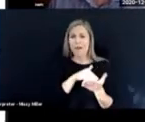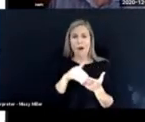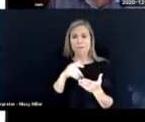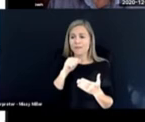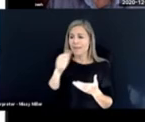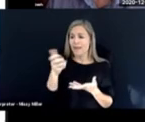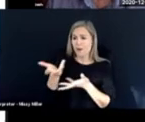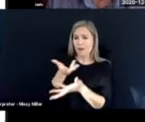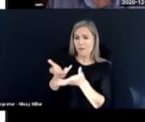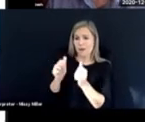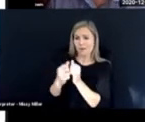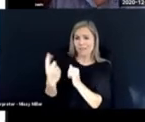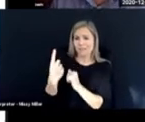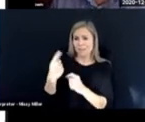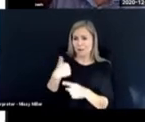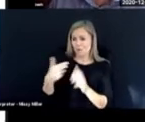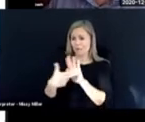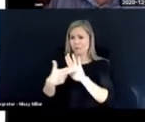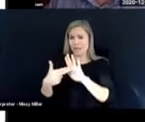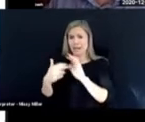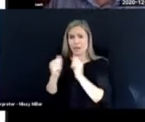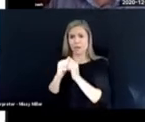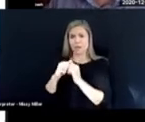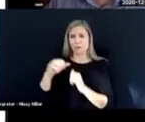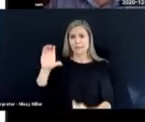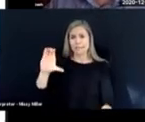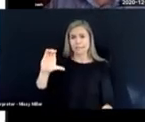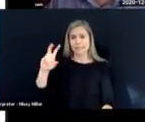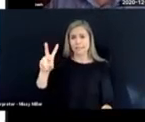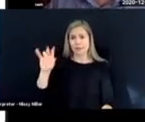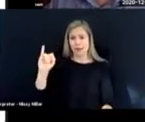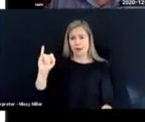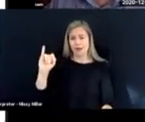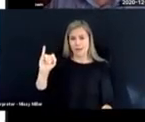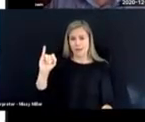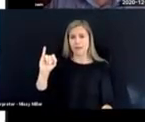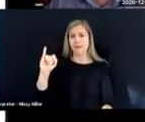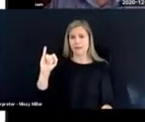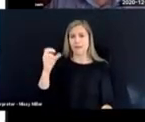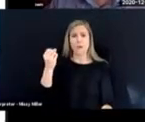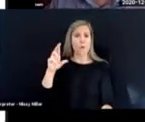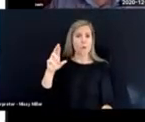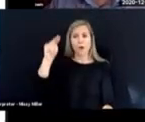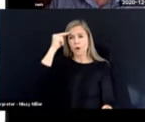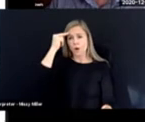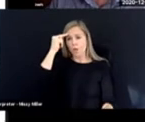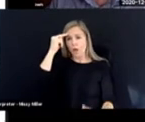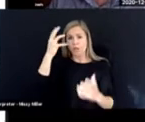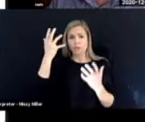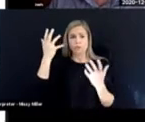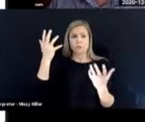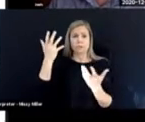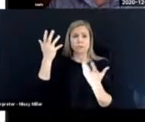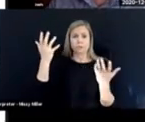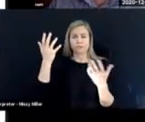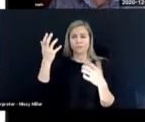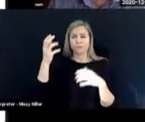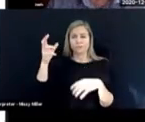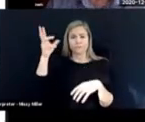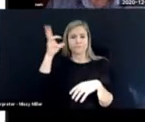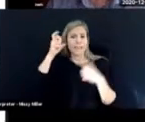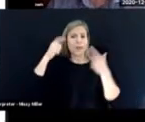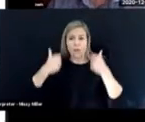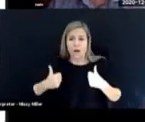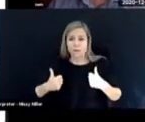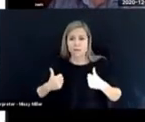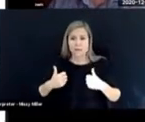often would not work with somebody with a diagnosis of cortical visual impairment or neurological